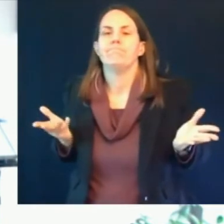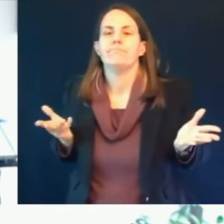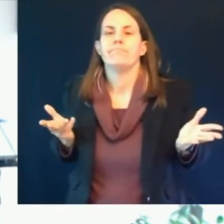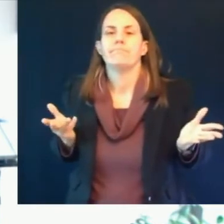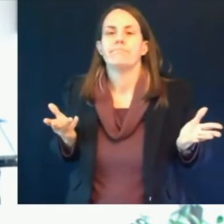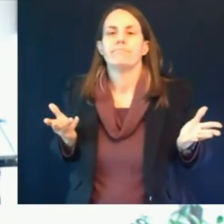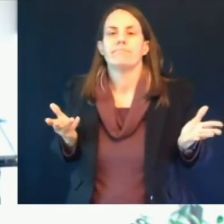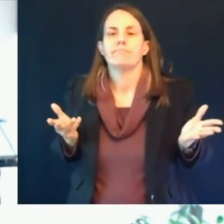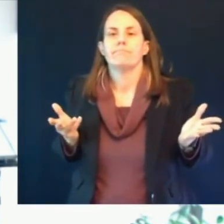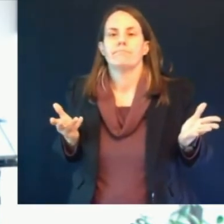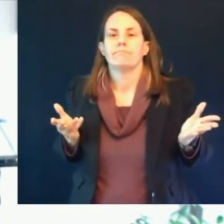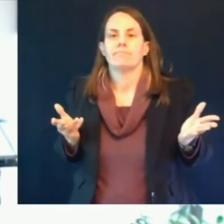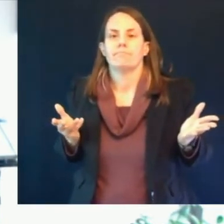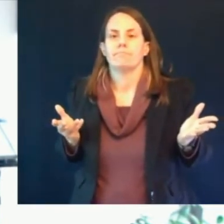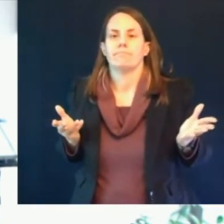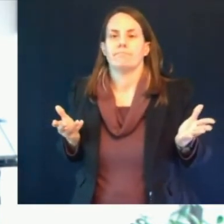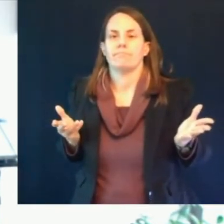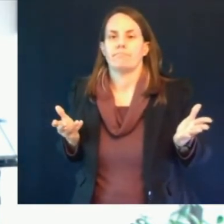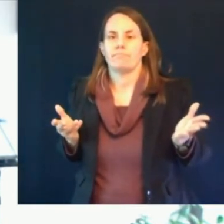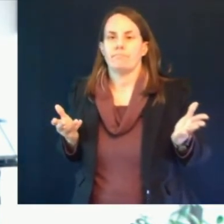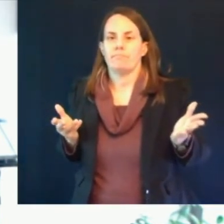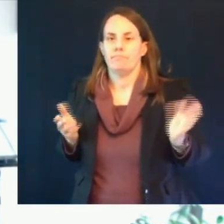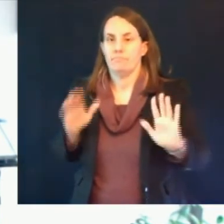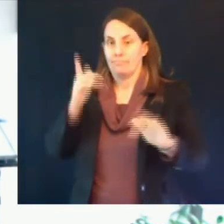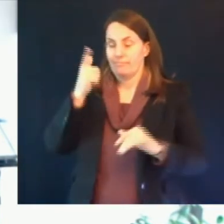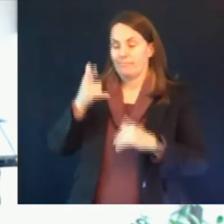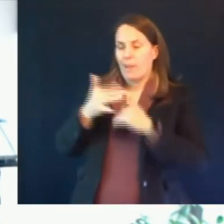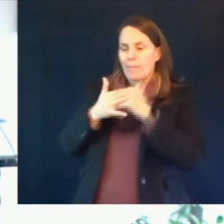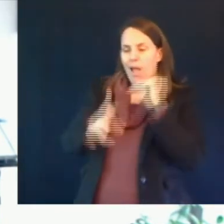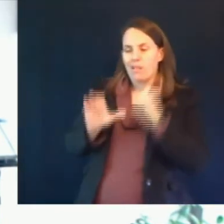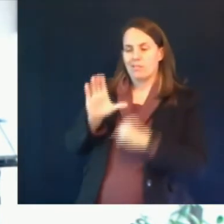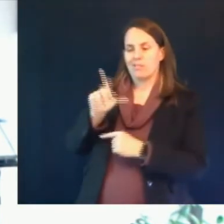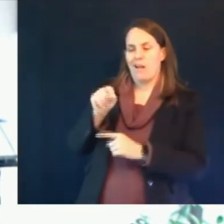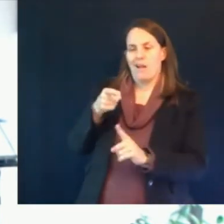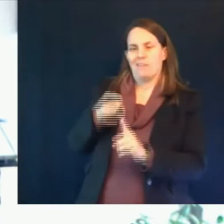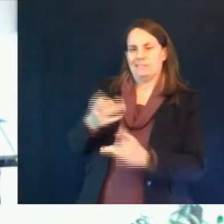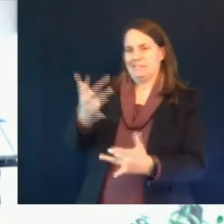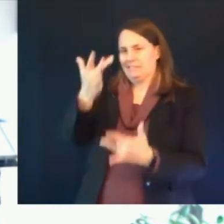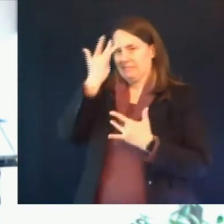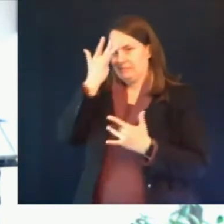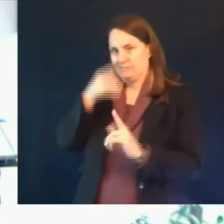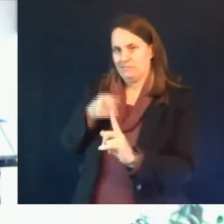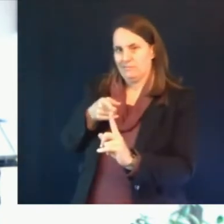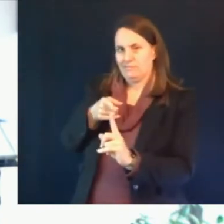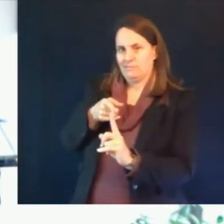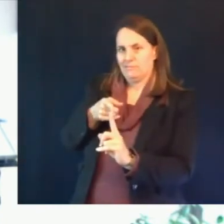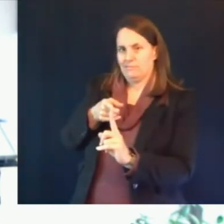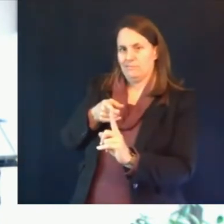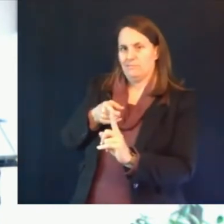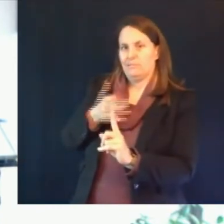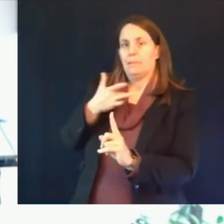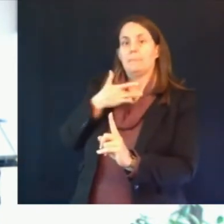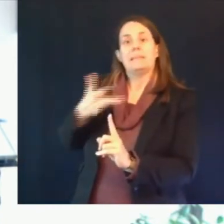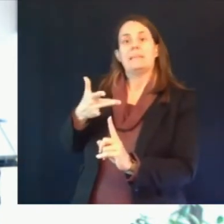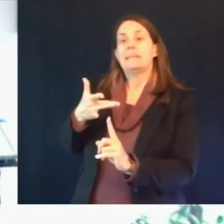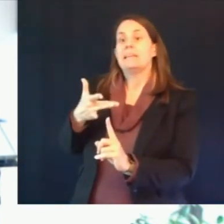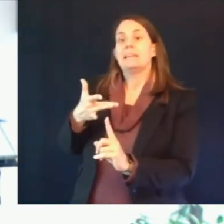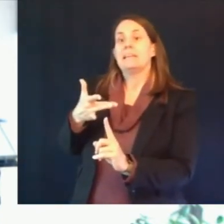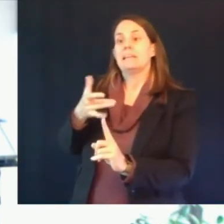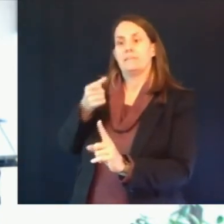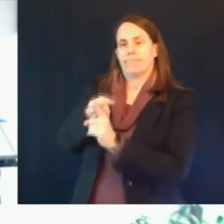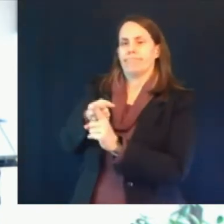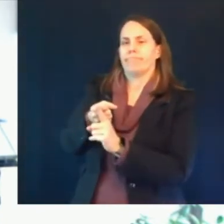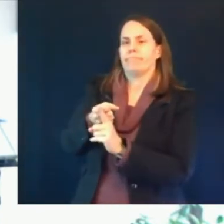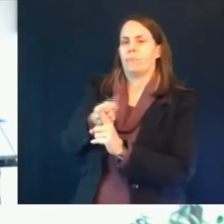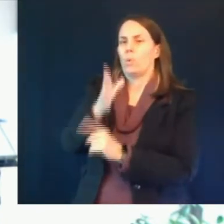another element that is that is known but it's too early i would say to make any recommendations